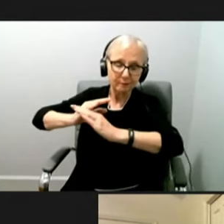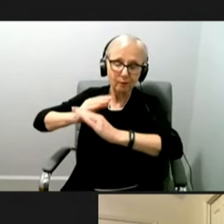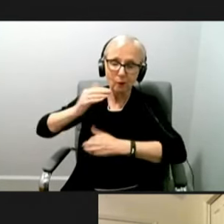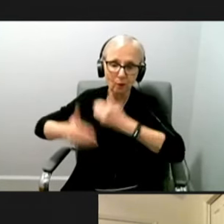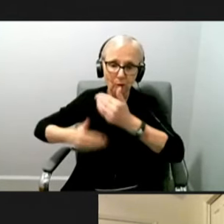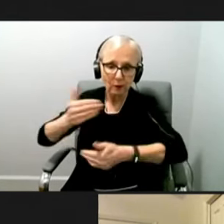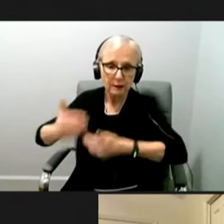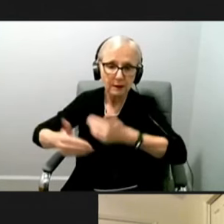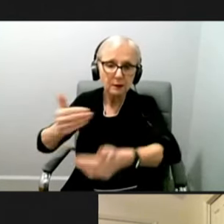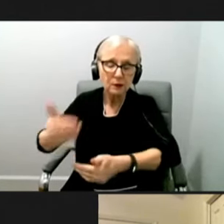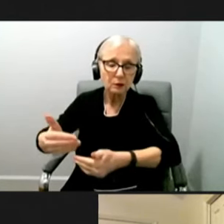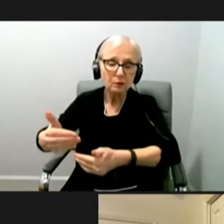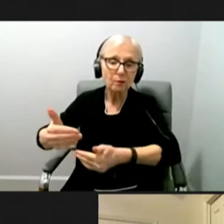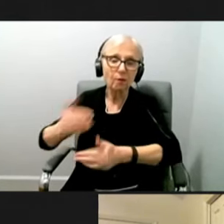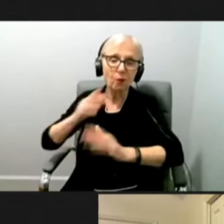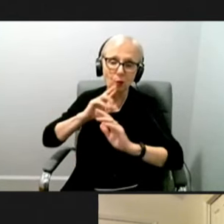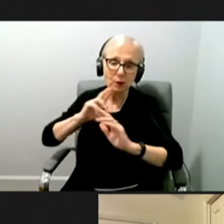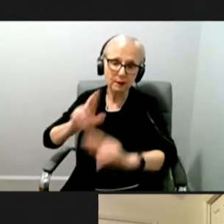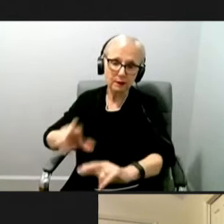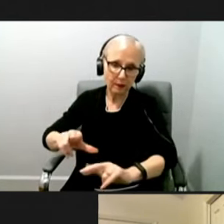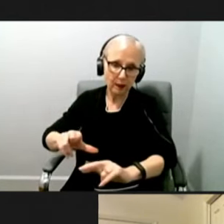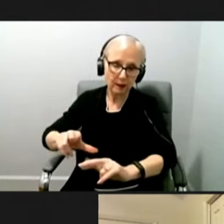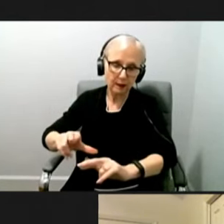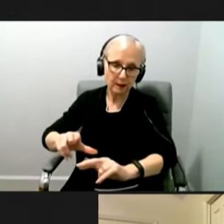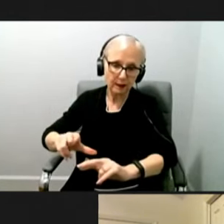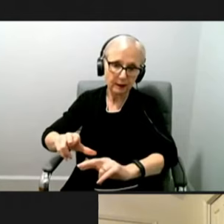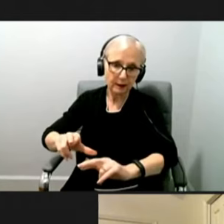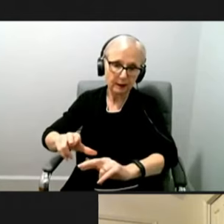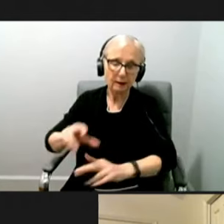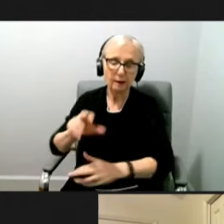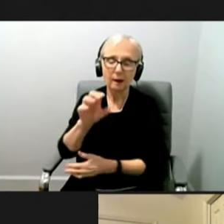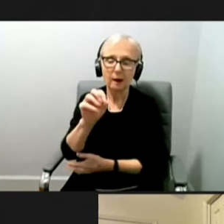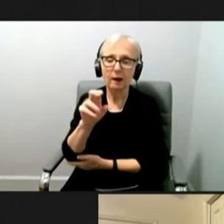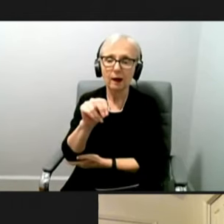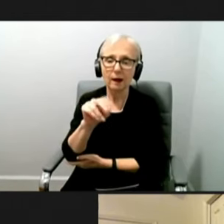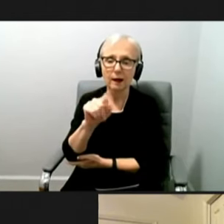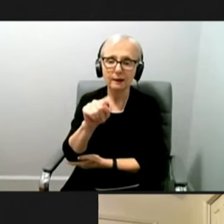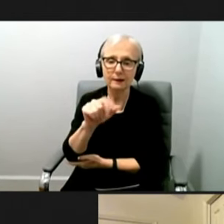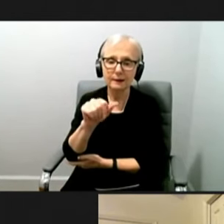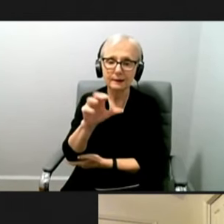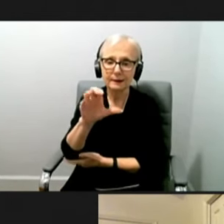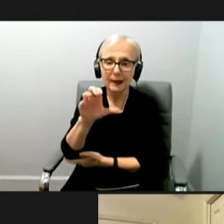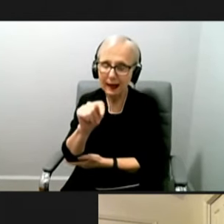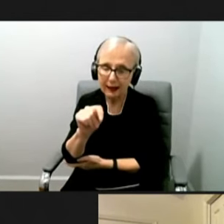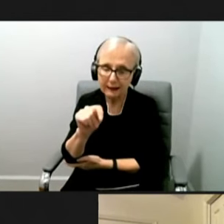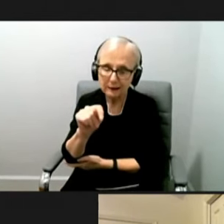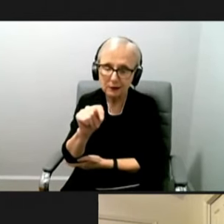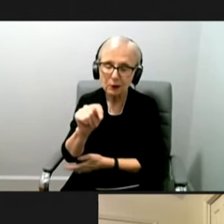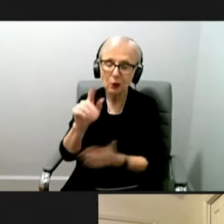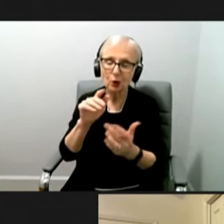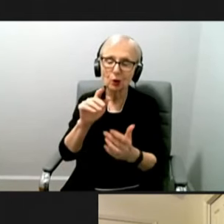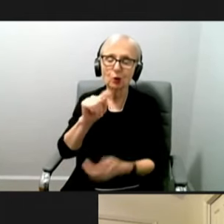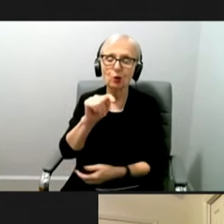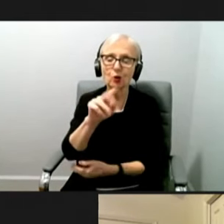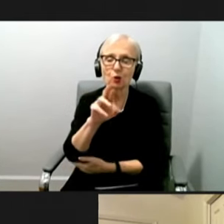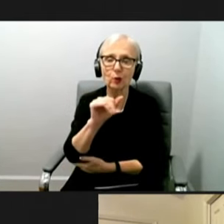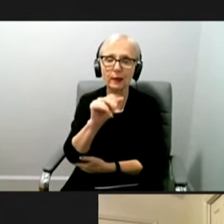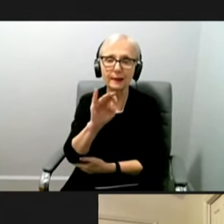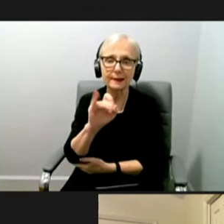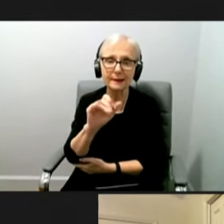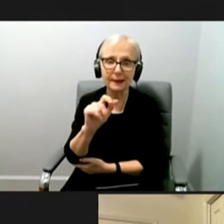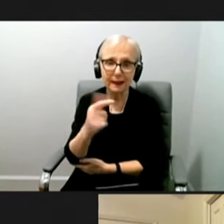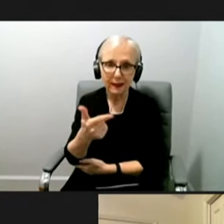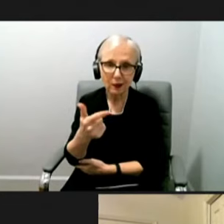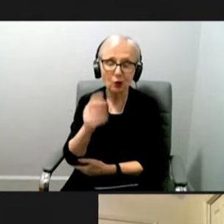for responding, case investigation, contact tracing, enhanced driver monitoring for individuals that have come